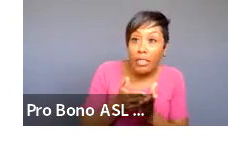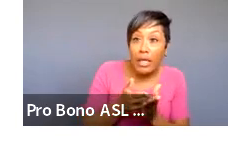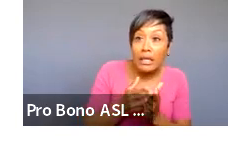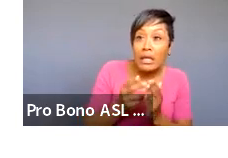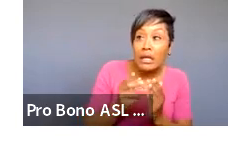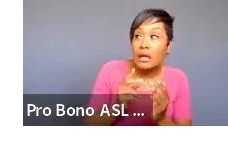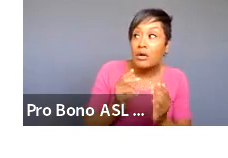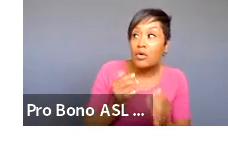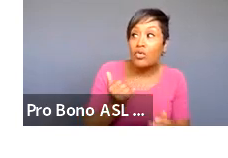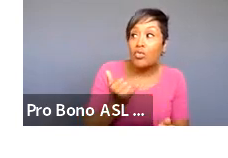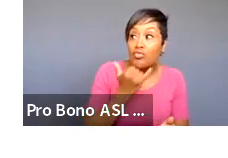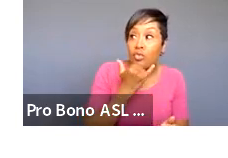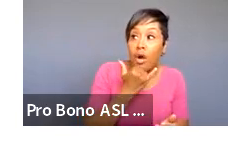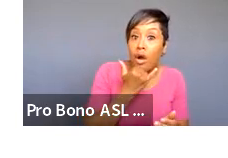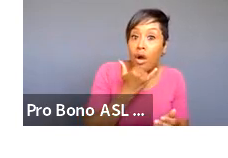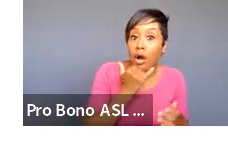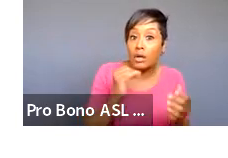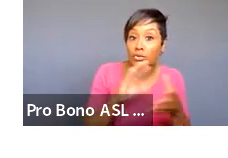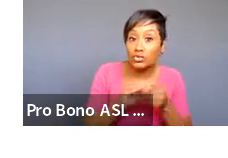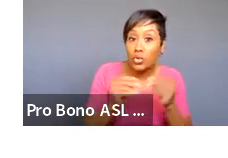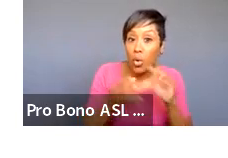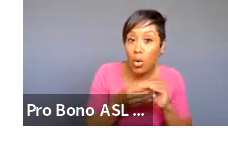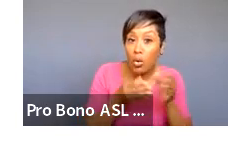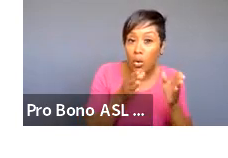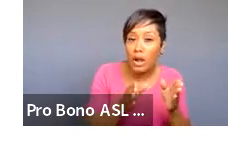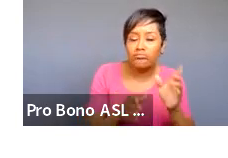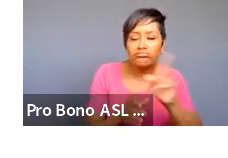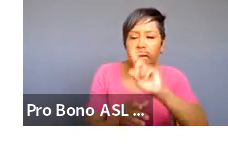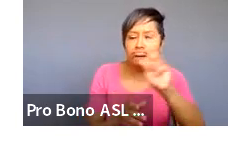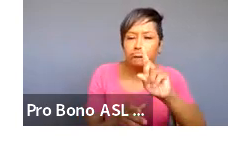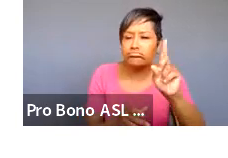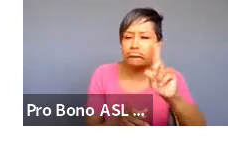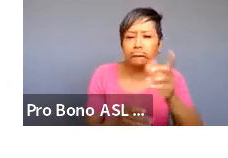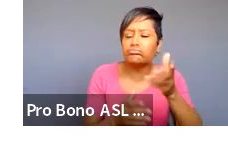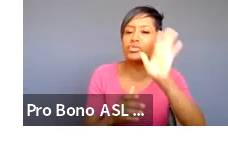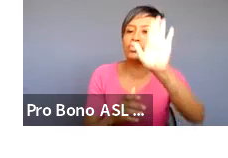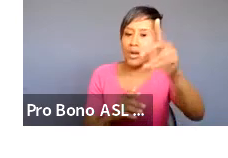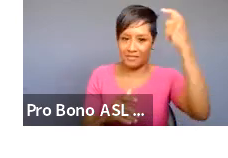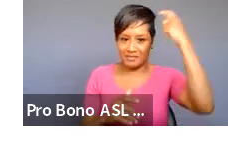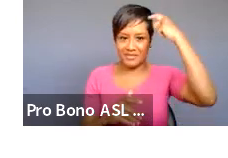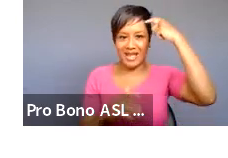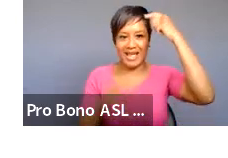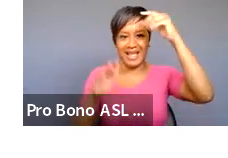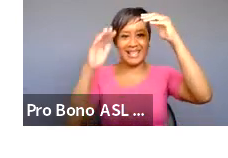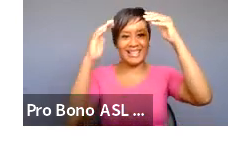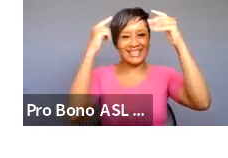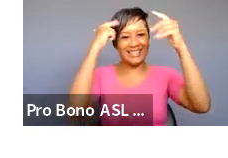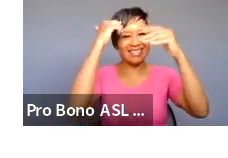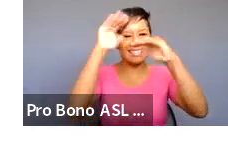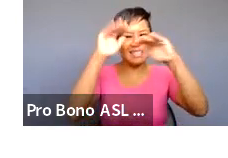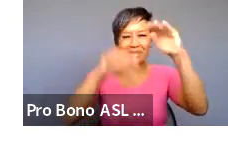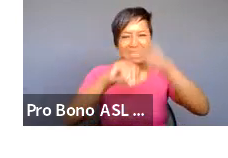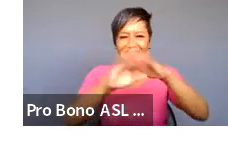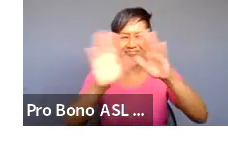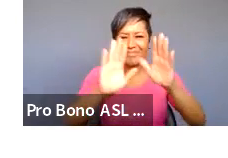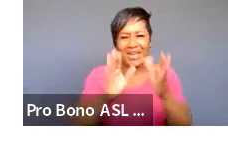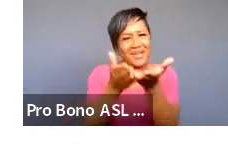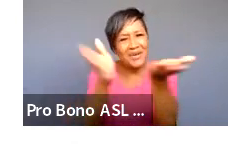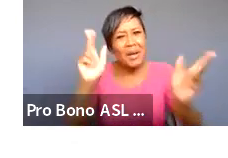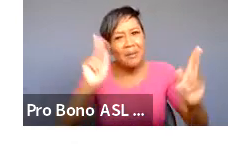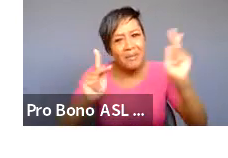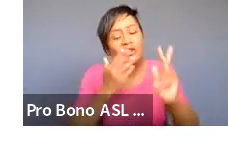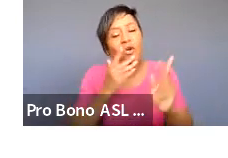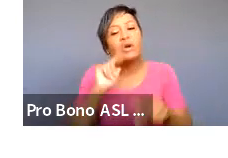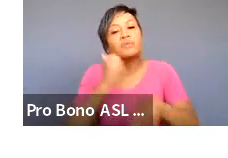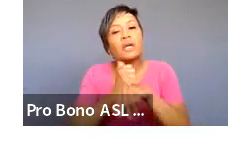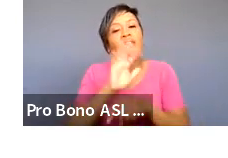story there's just the limits of your own mind right and i think that again as people of color we should be bringing in our